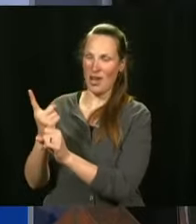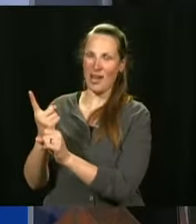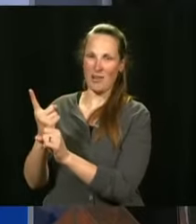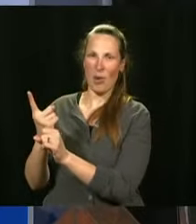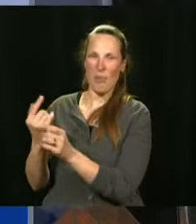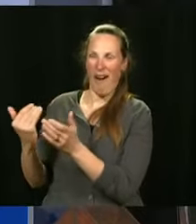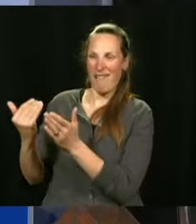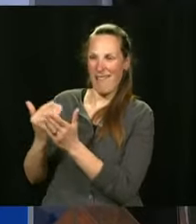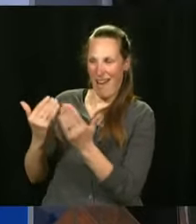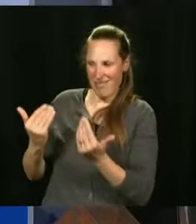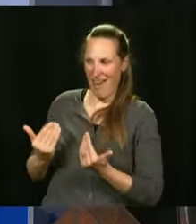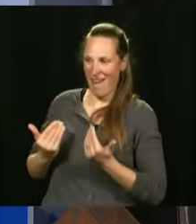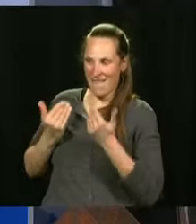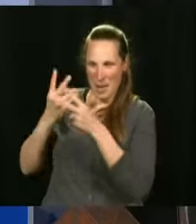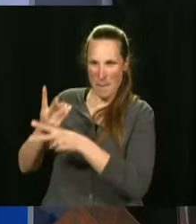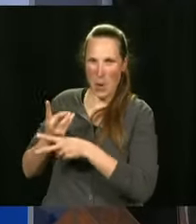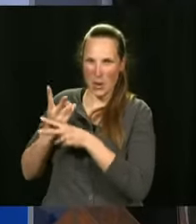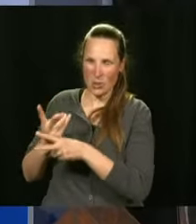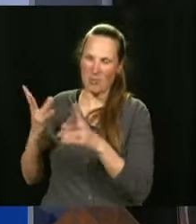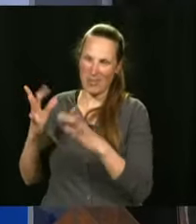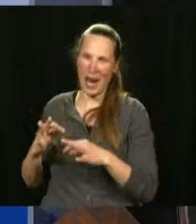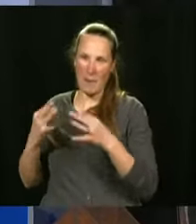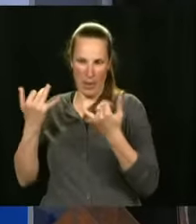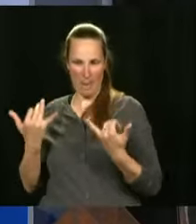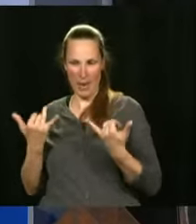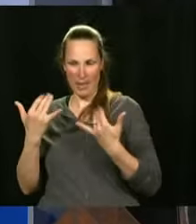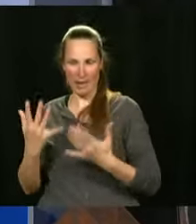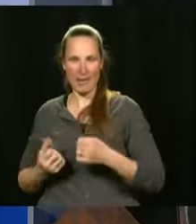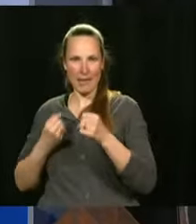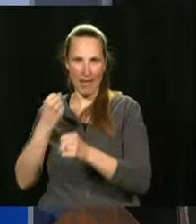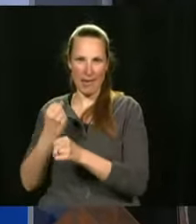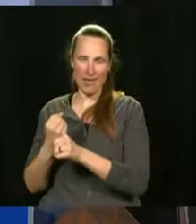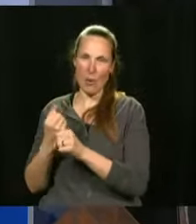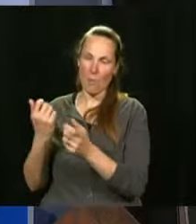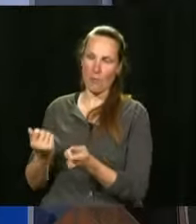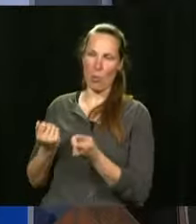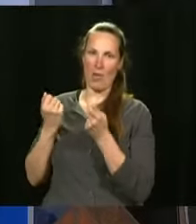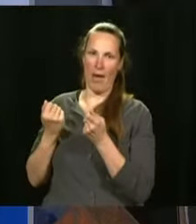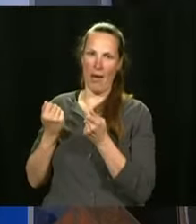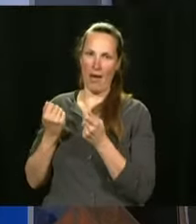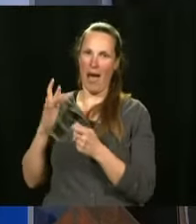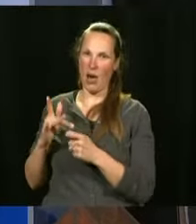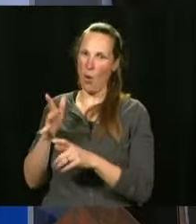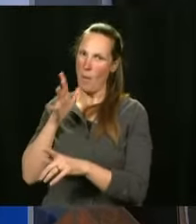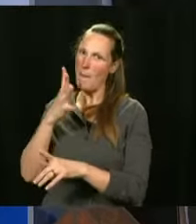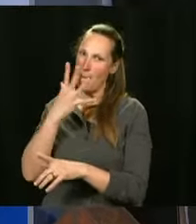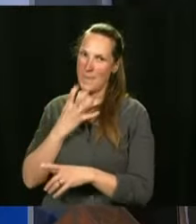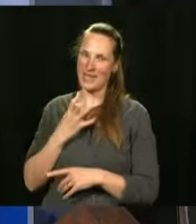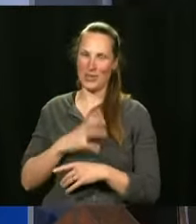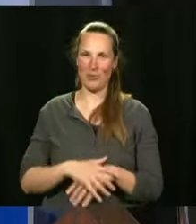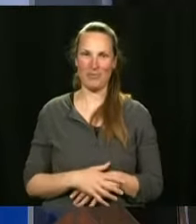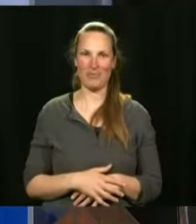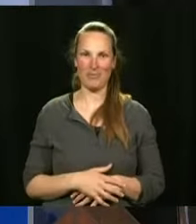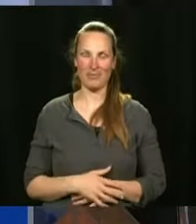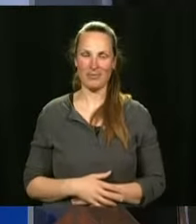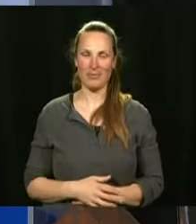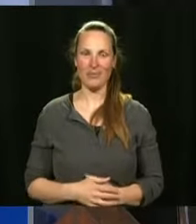I'm saying this not not to destroy nice moments but I want people to be conscious that it can happen